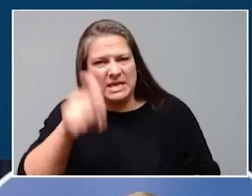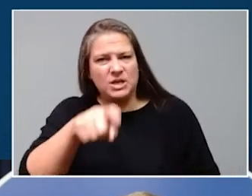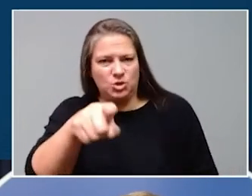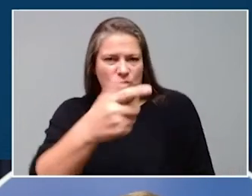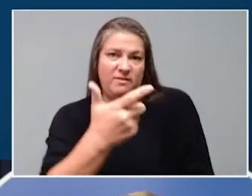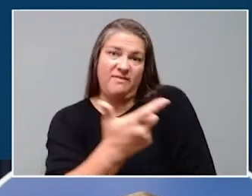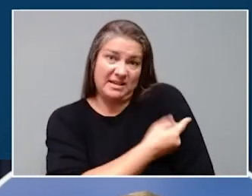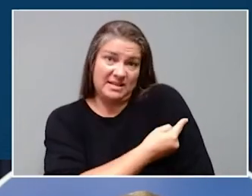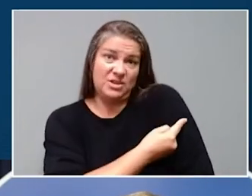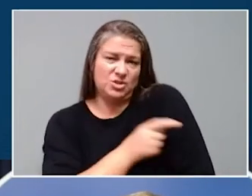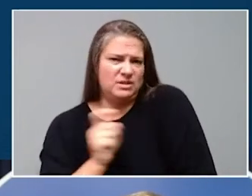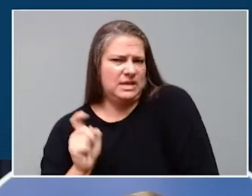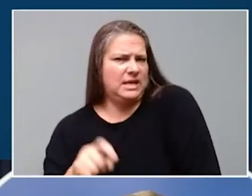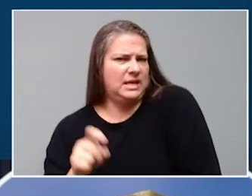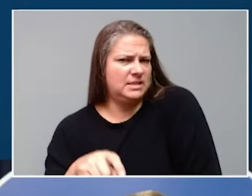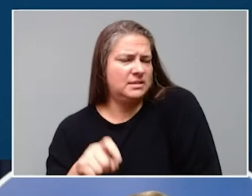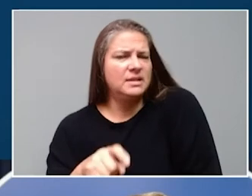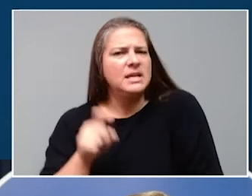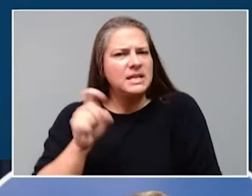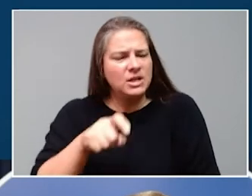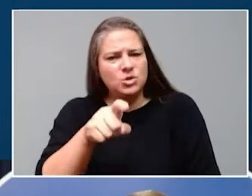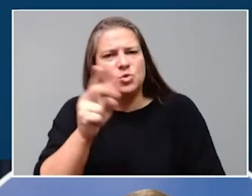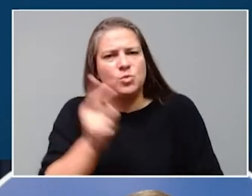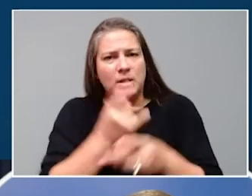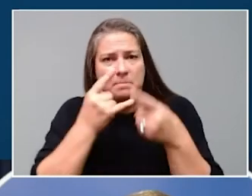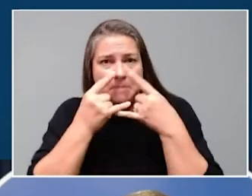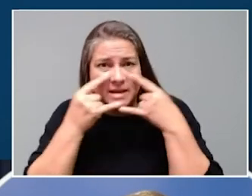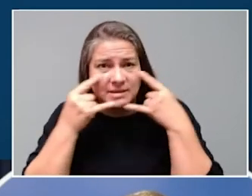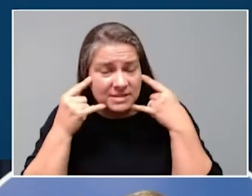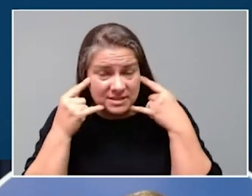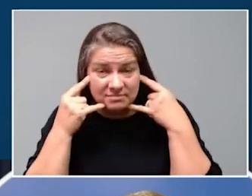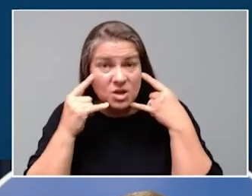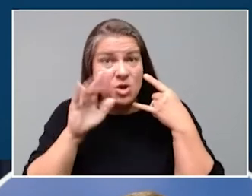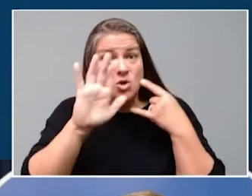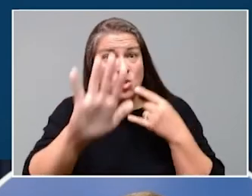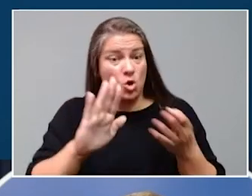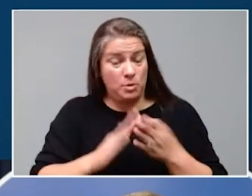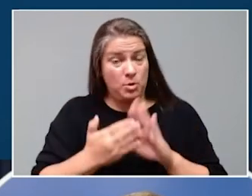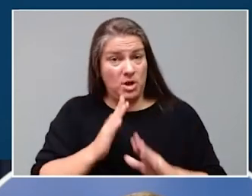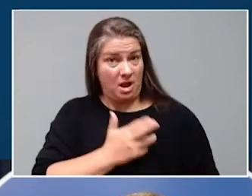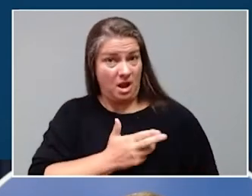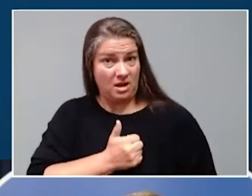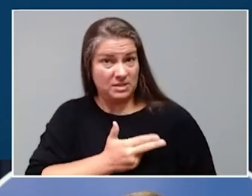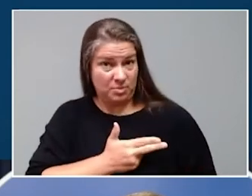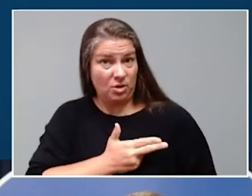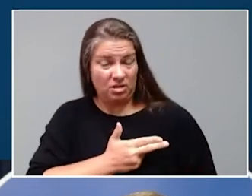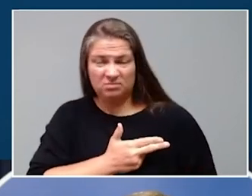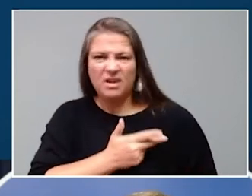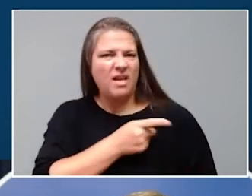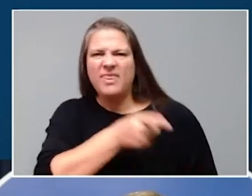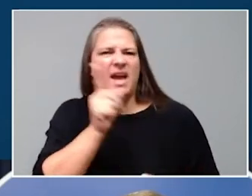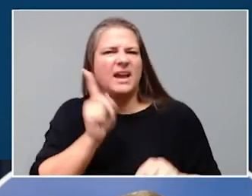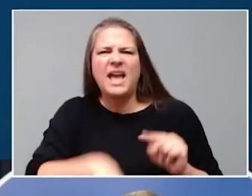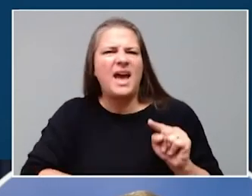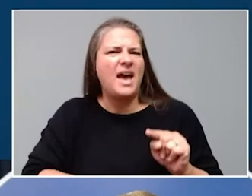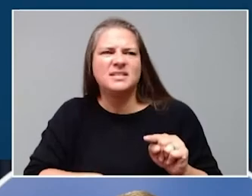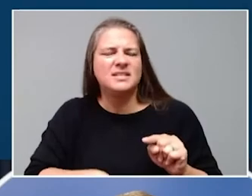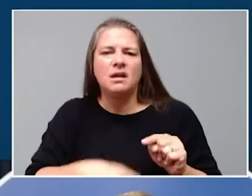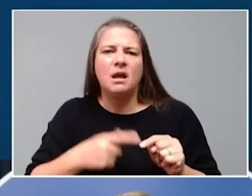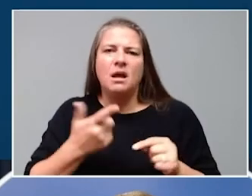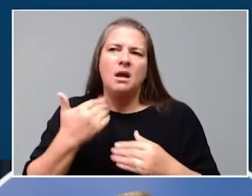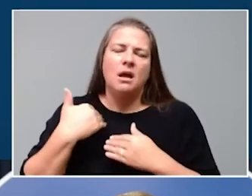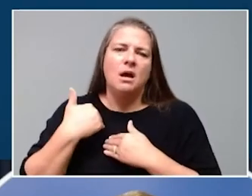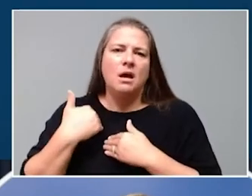We need you to wear a mask because your community hospital can't treat that next one of your neighbors